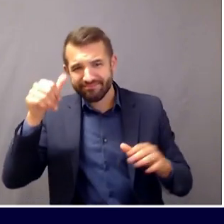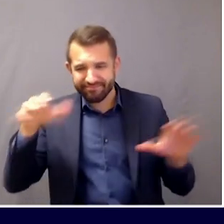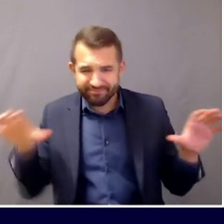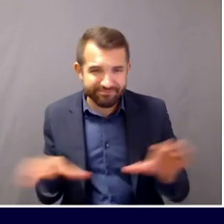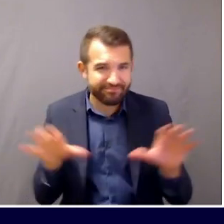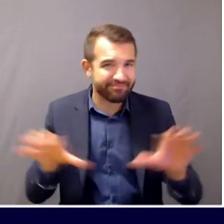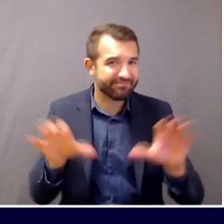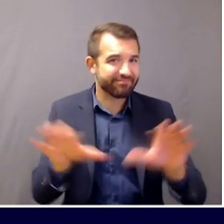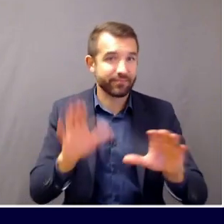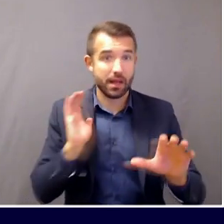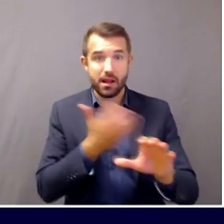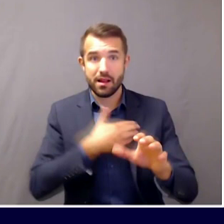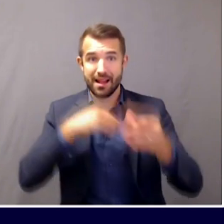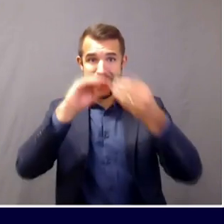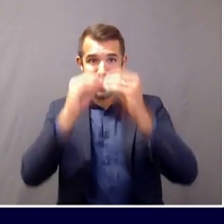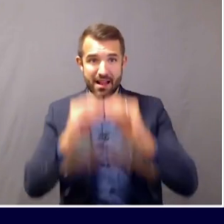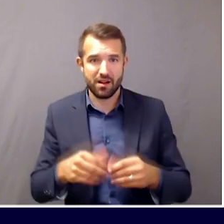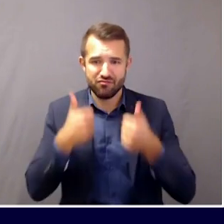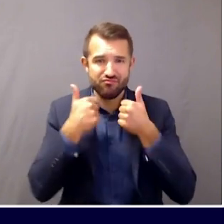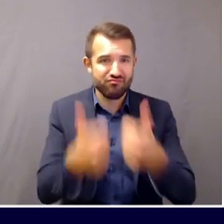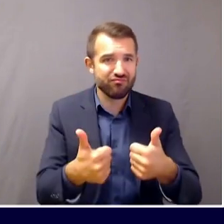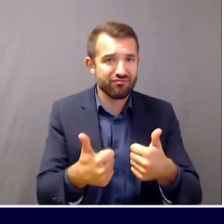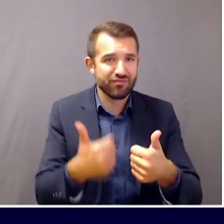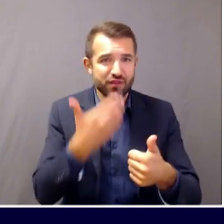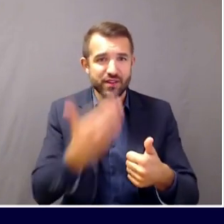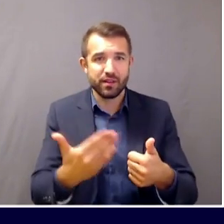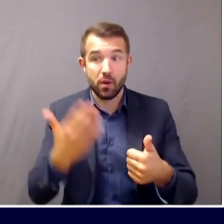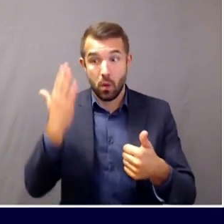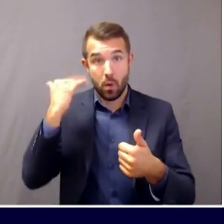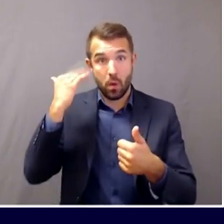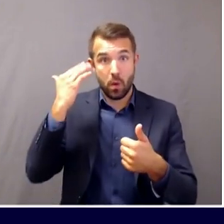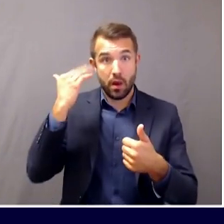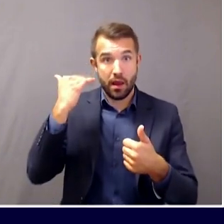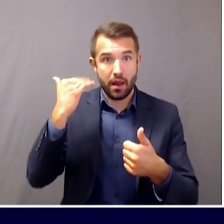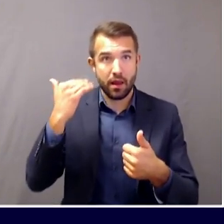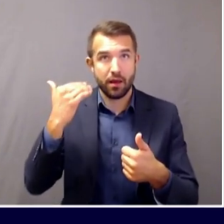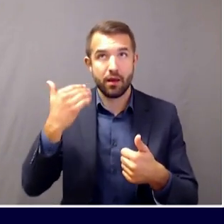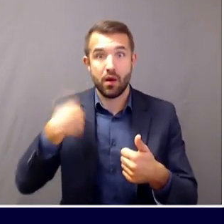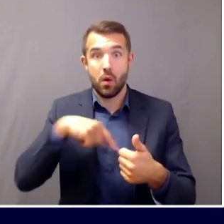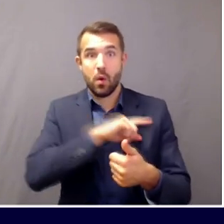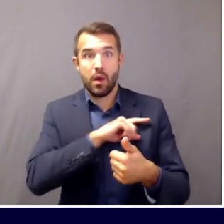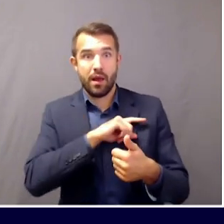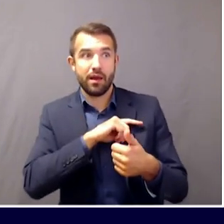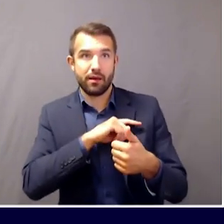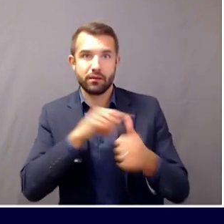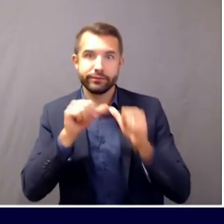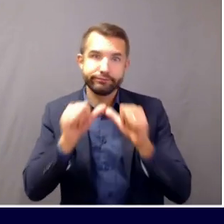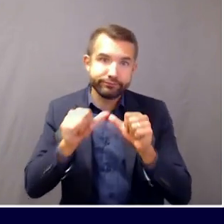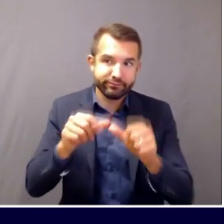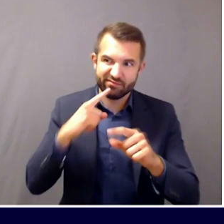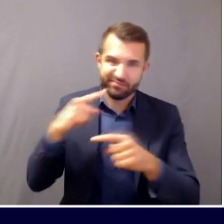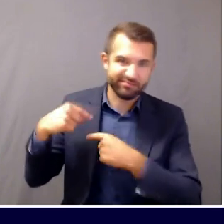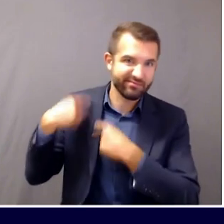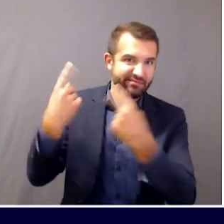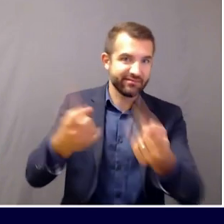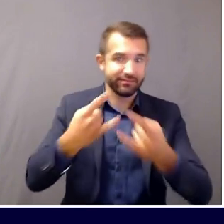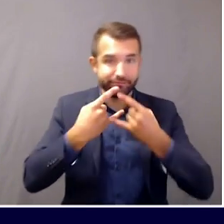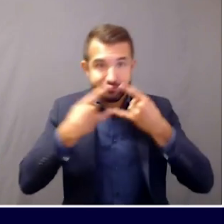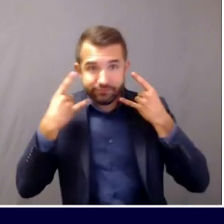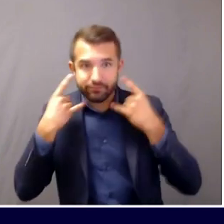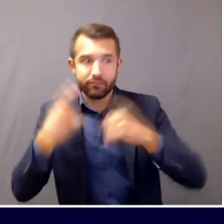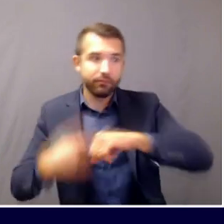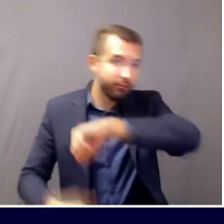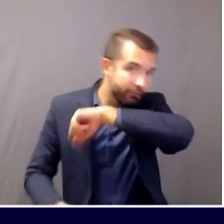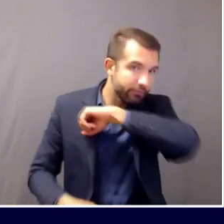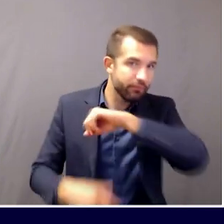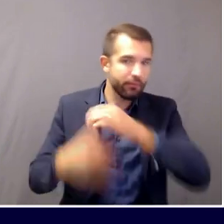positive only because of the ongoing use of cough face coverings, physical distancing, hand hygiene, and all the